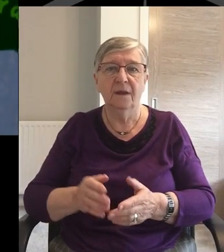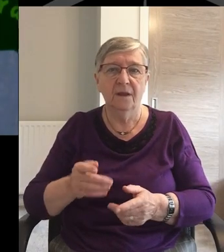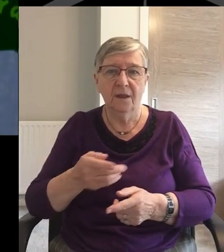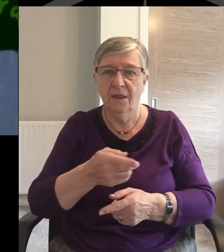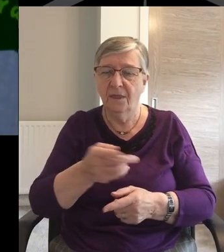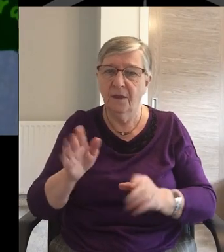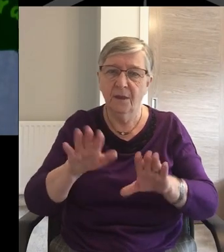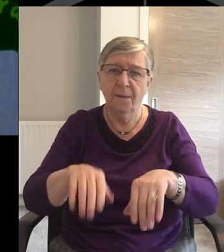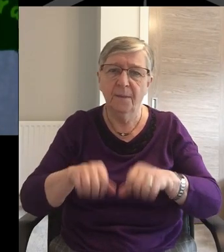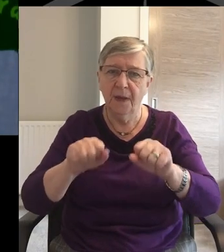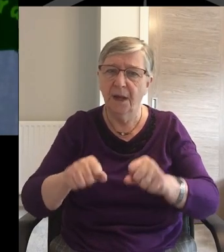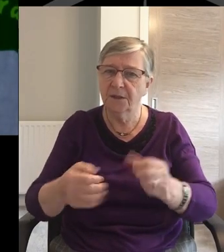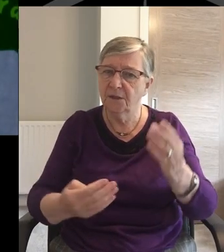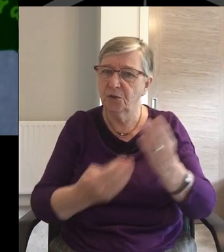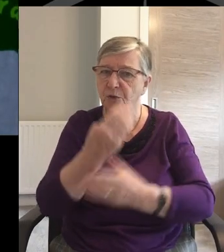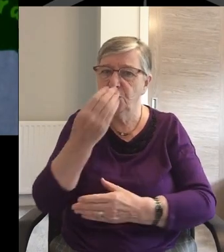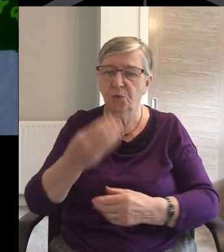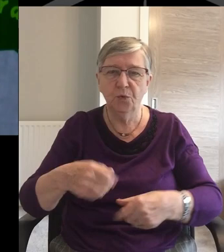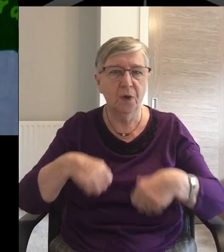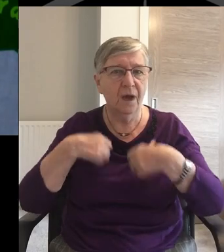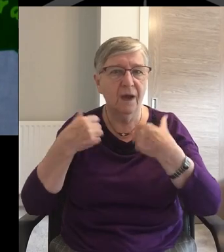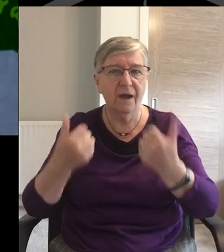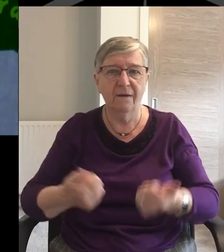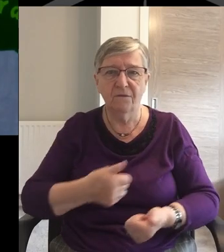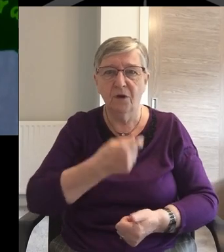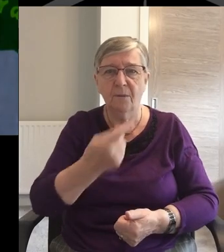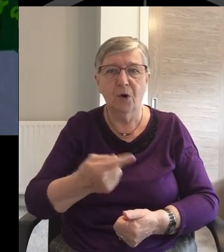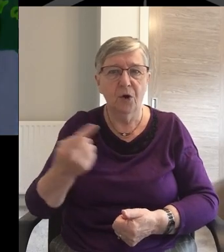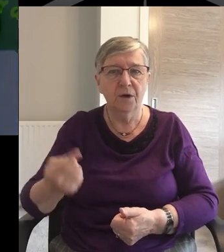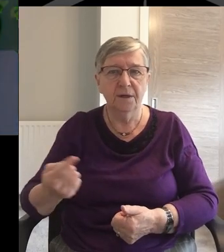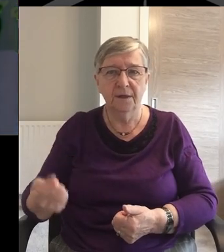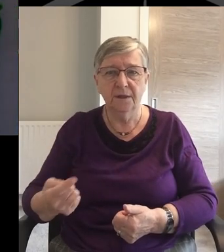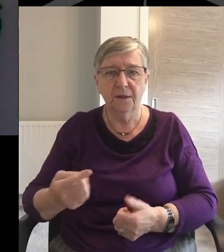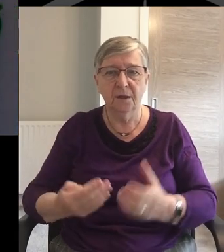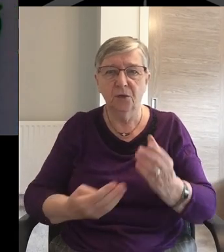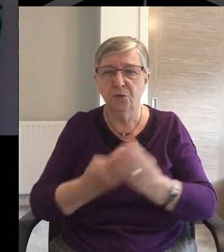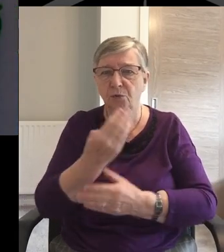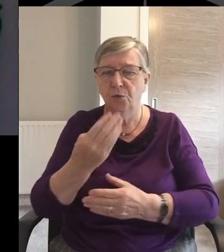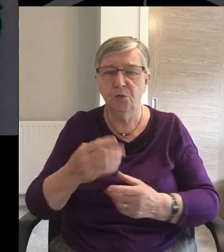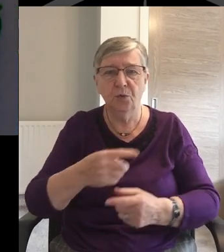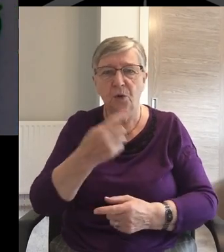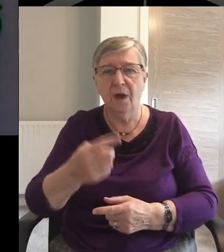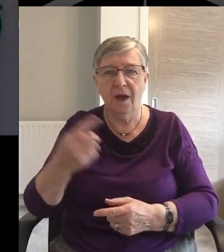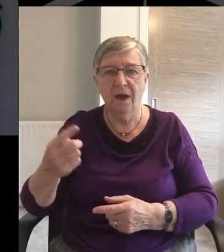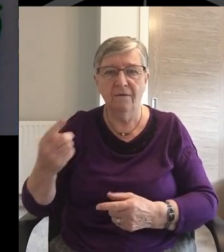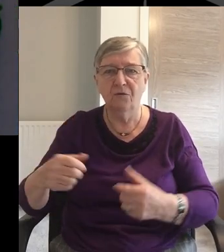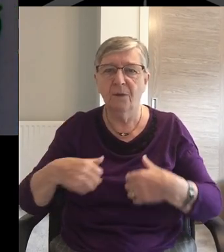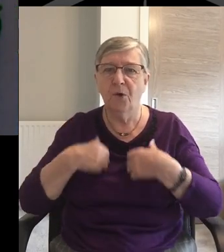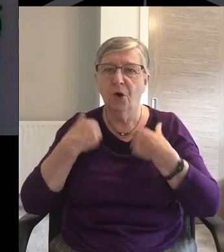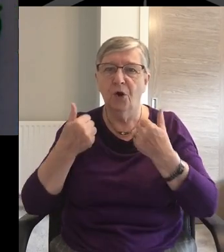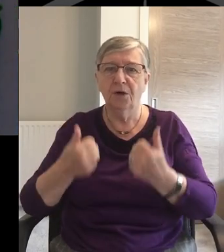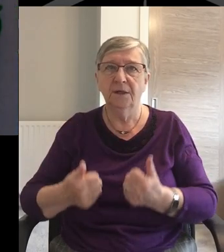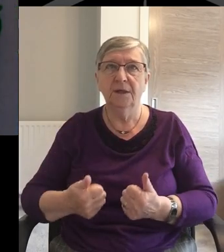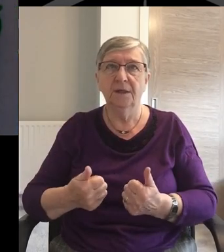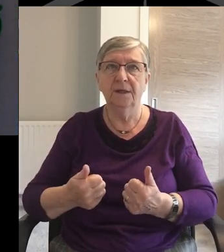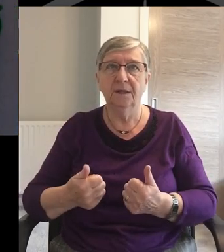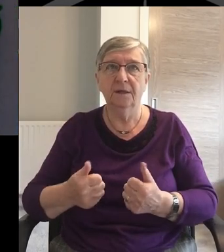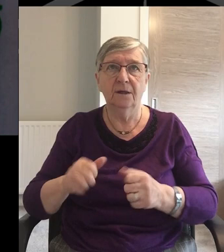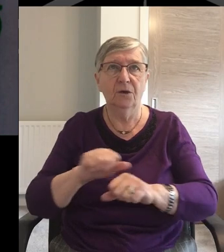They are new every morning New every morning